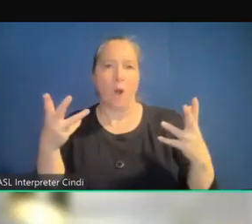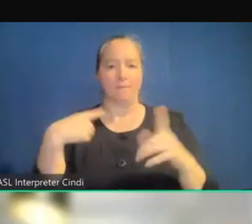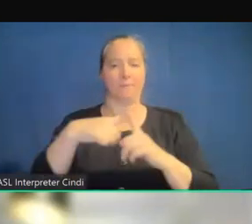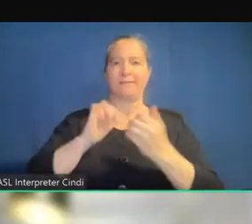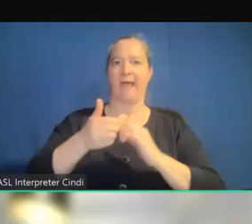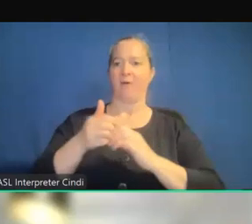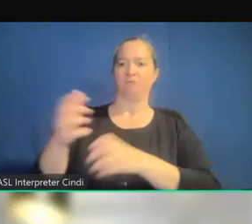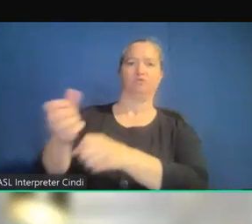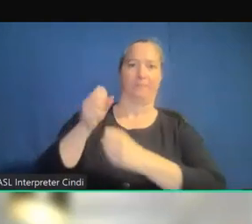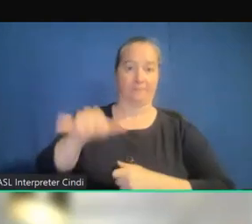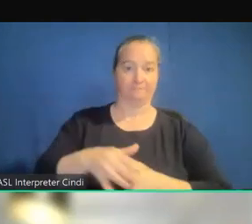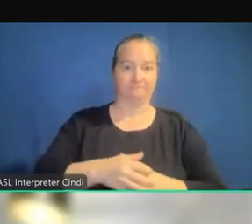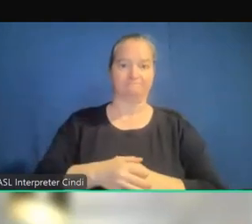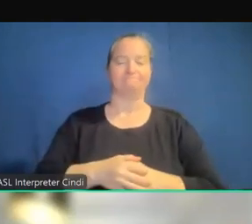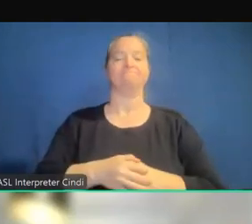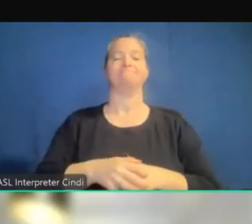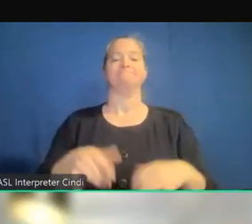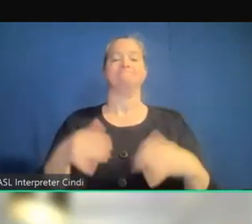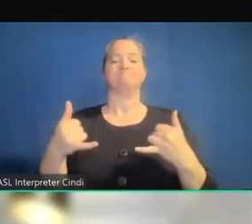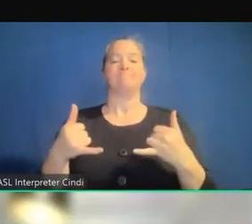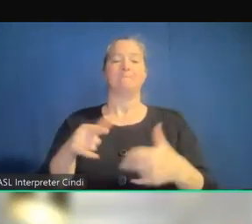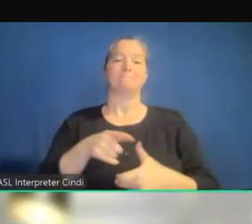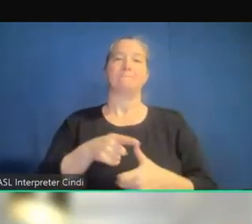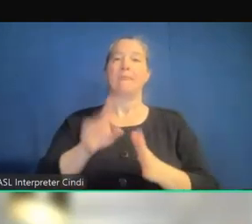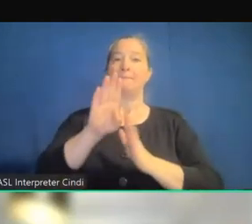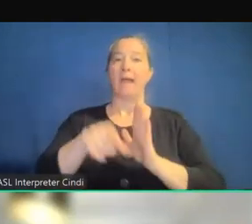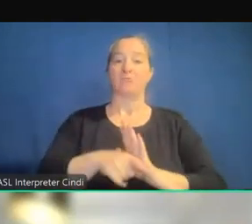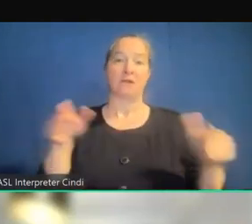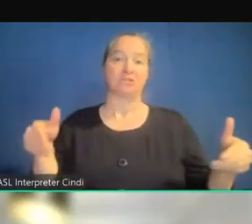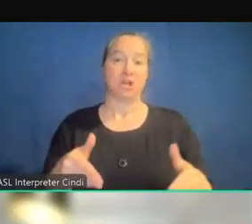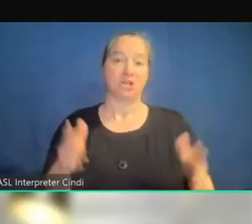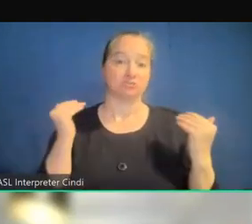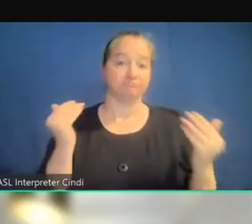So here's a little bit about the background and introduction of the presentation.